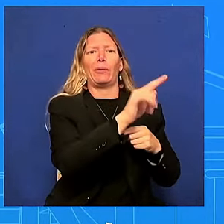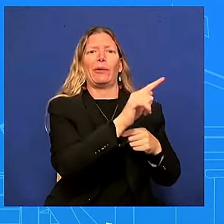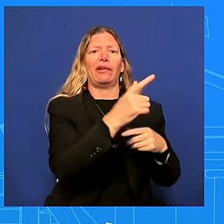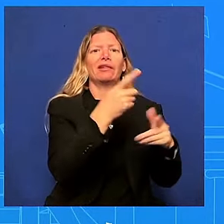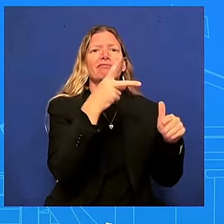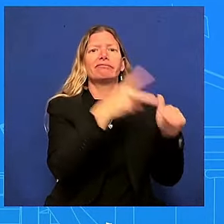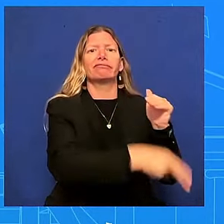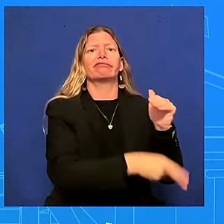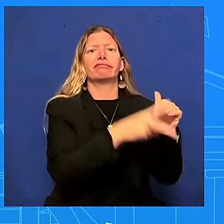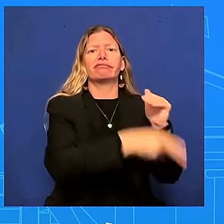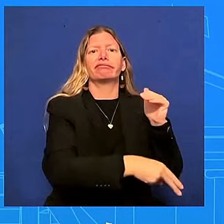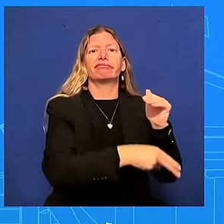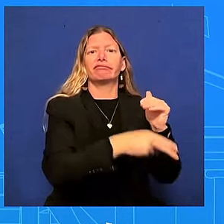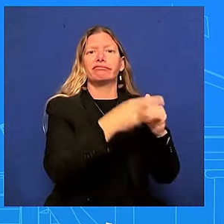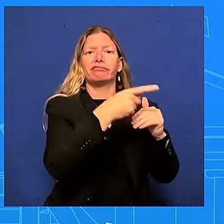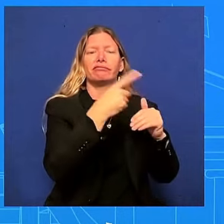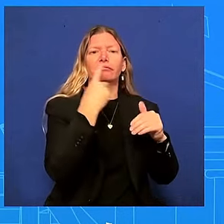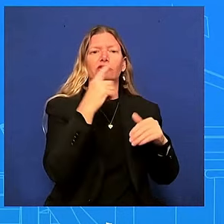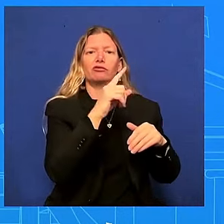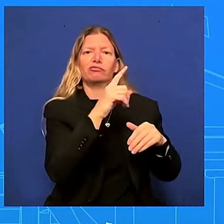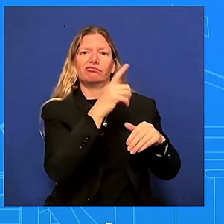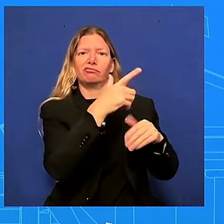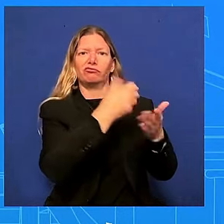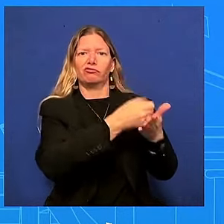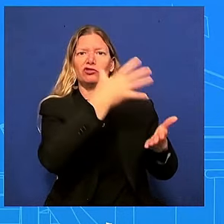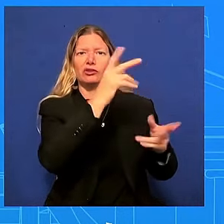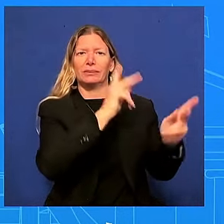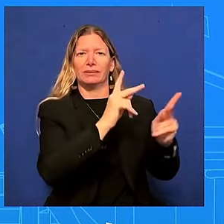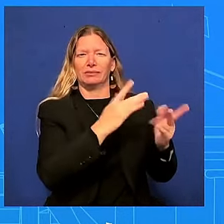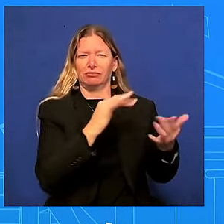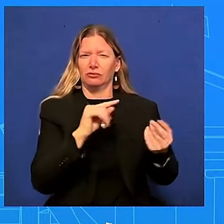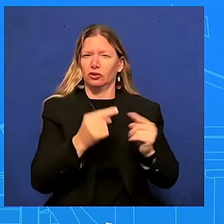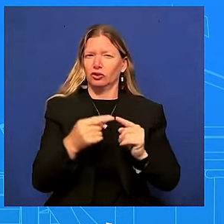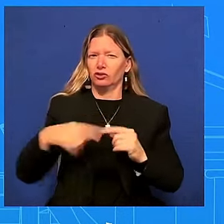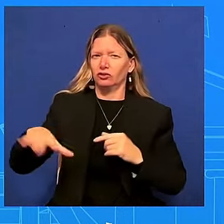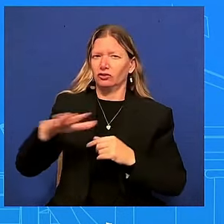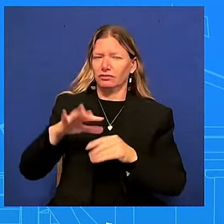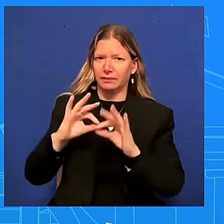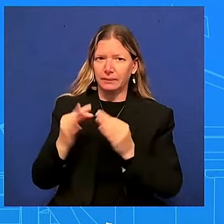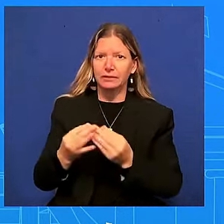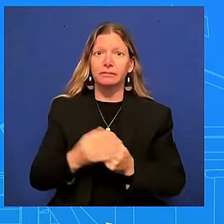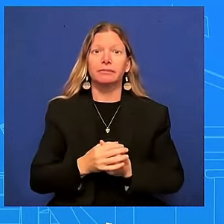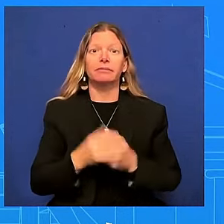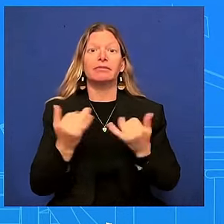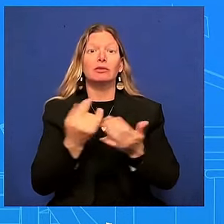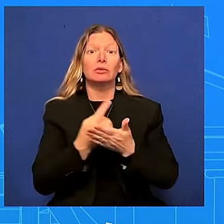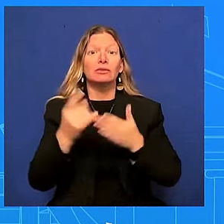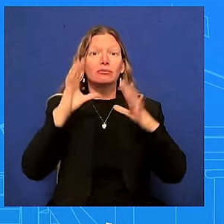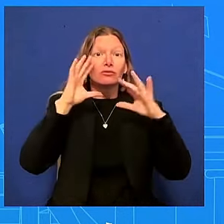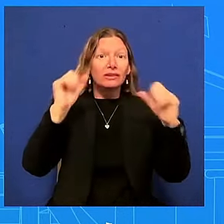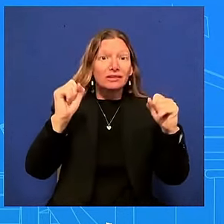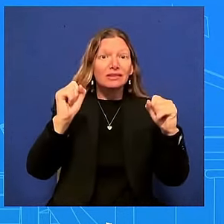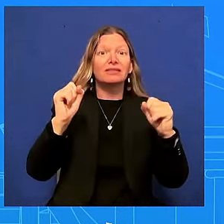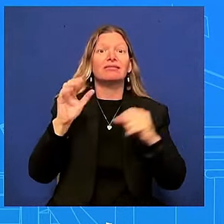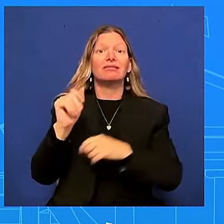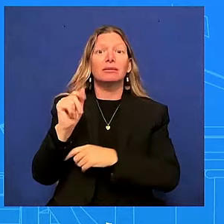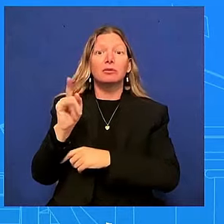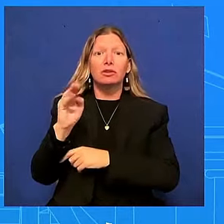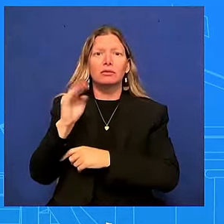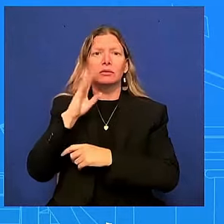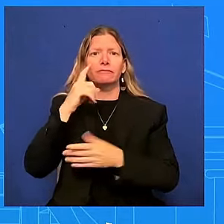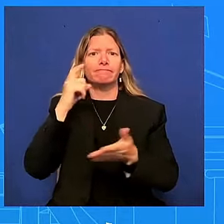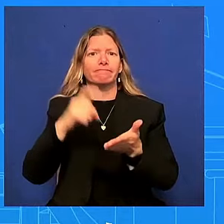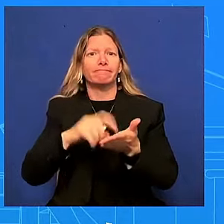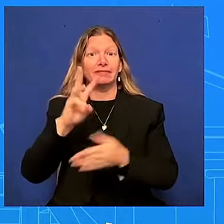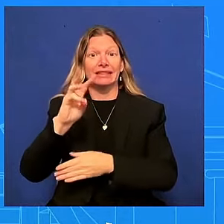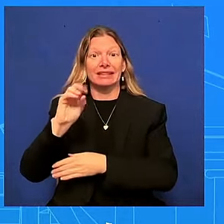is marking the 60th anniversary of President Johnson signing the Civil Rights Act of 1964. This